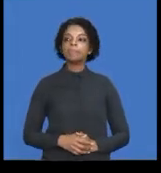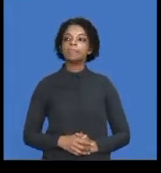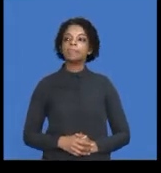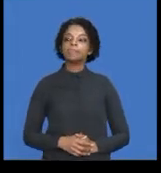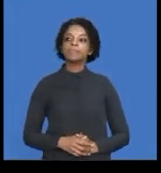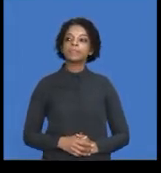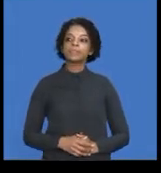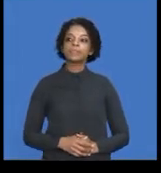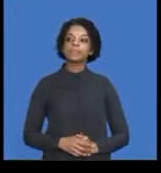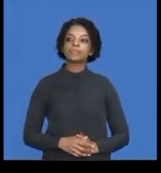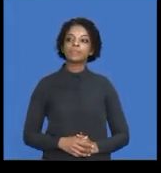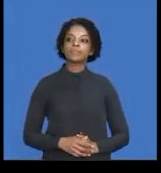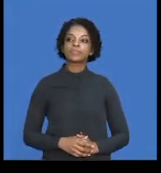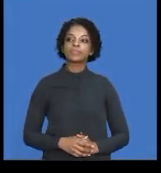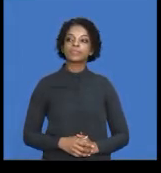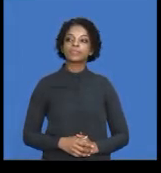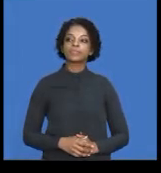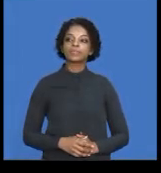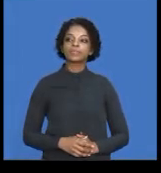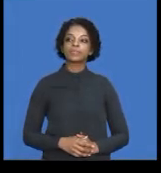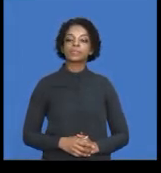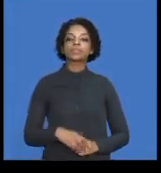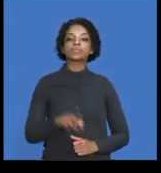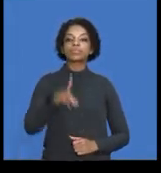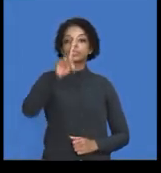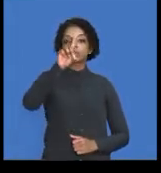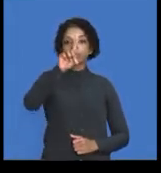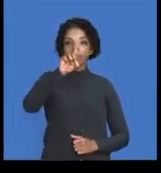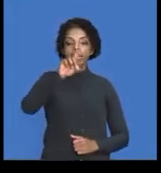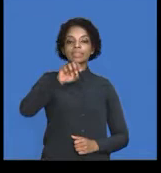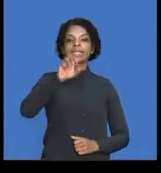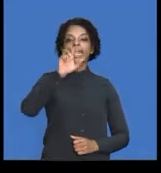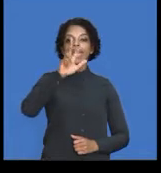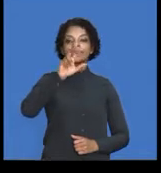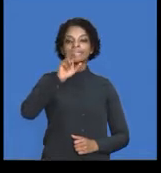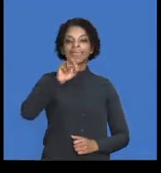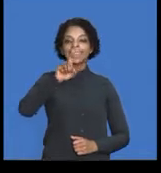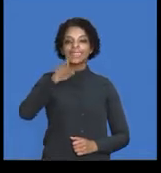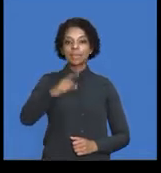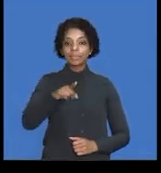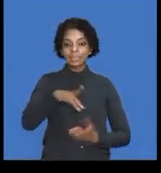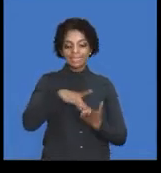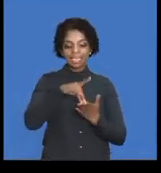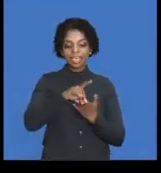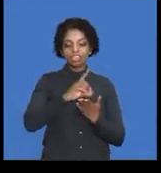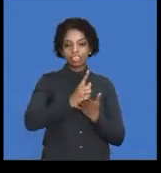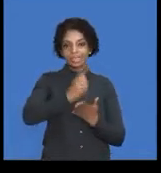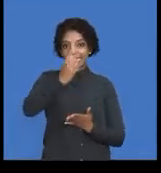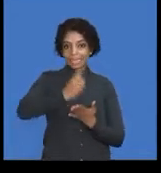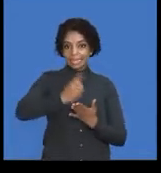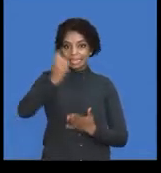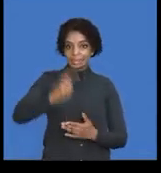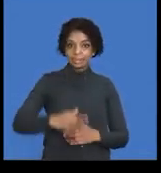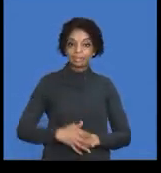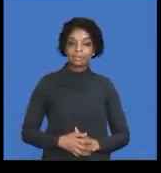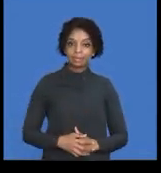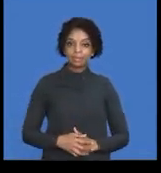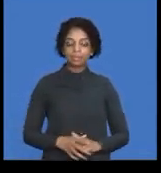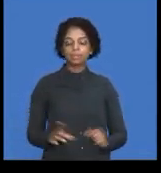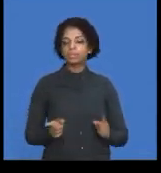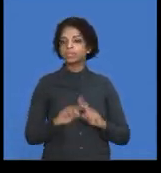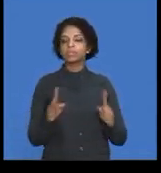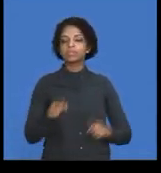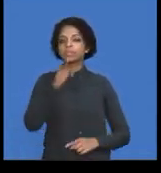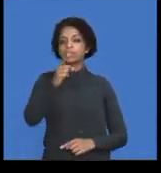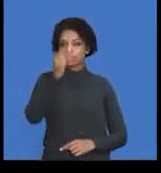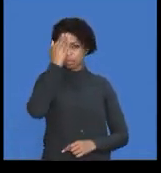Let's just pick up a pen. 180,000 was your cash sales, right? But you know that you